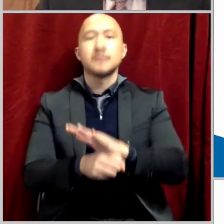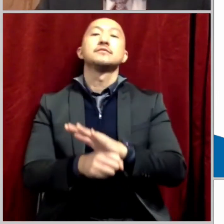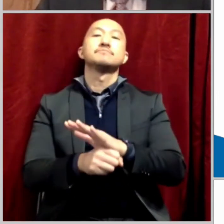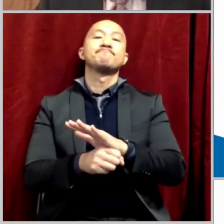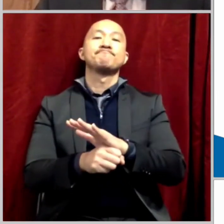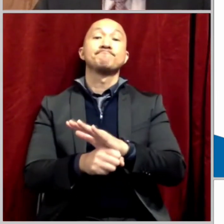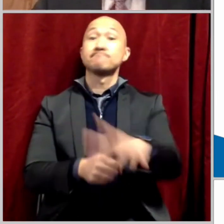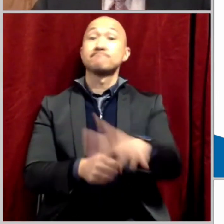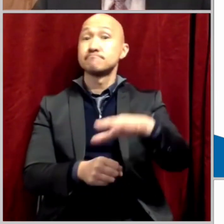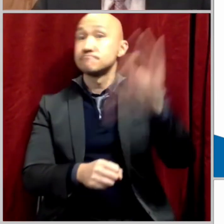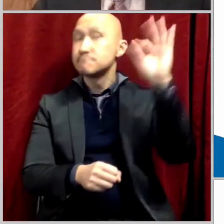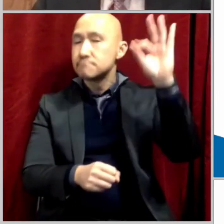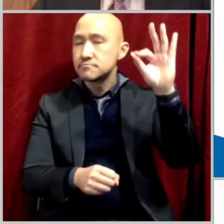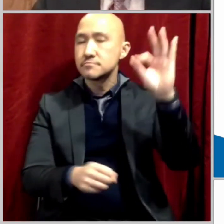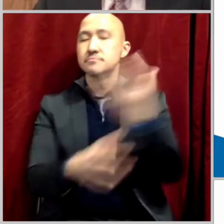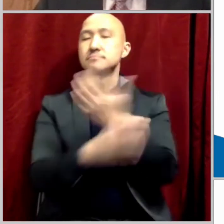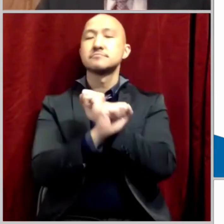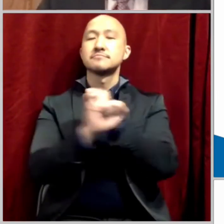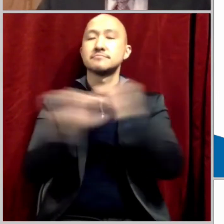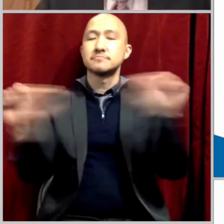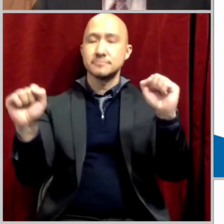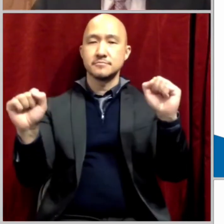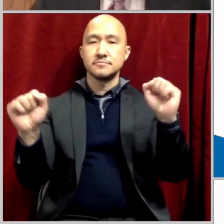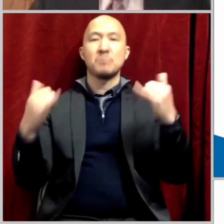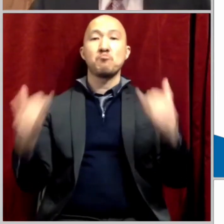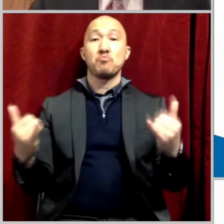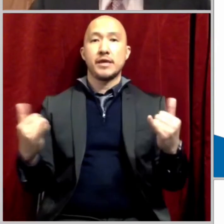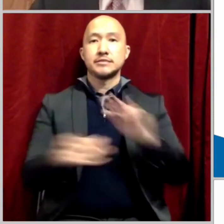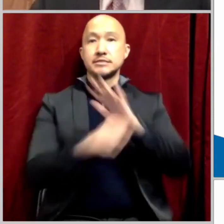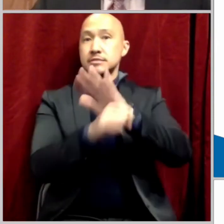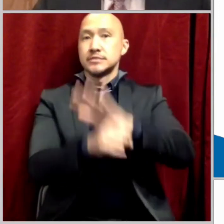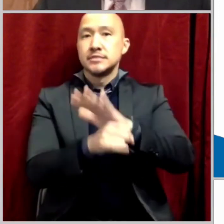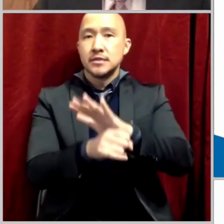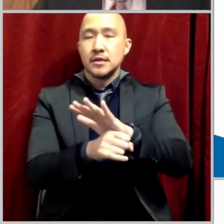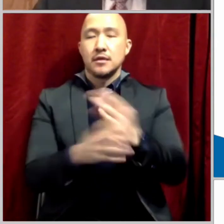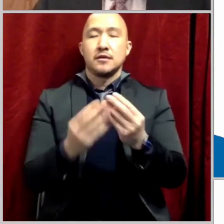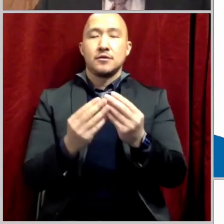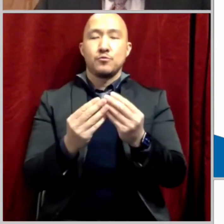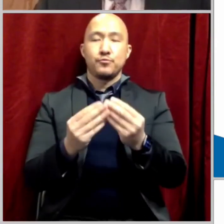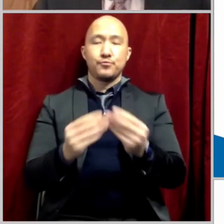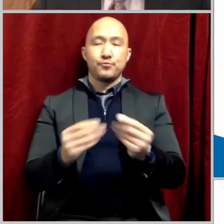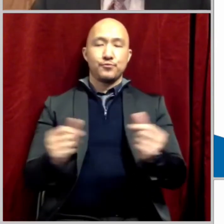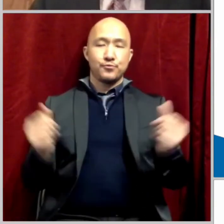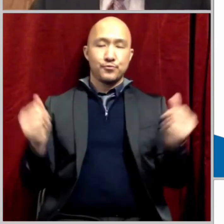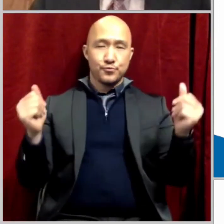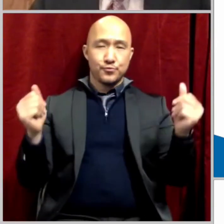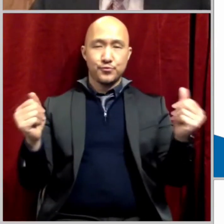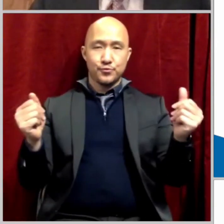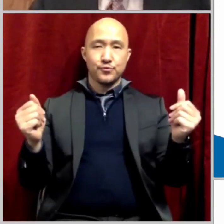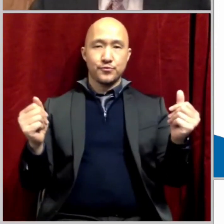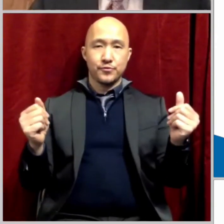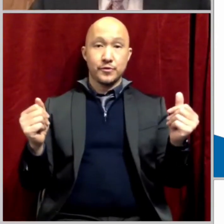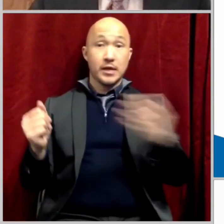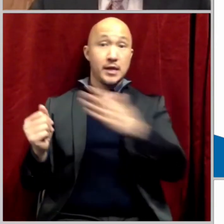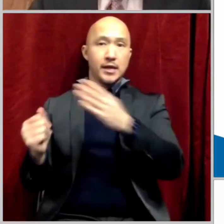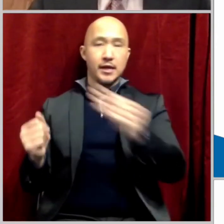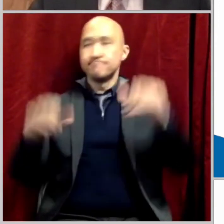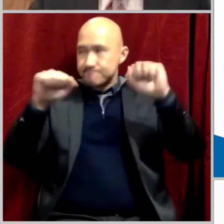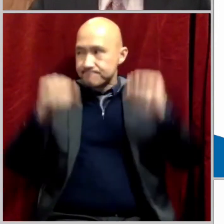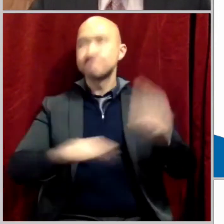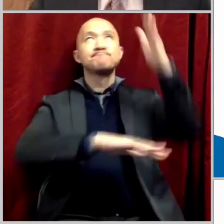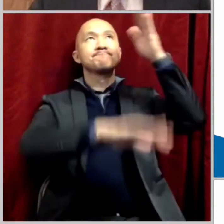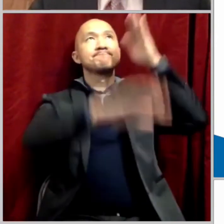ourselves with Christ, we were able to enter his eternal rest, giving us peace with God, a clear conscience, and the removal of our guilt.